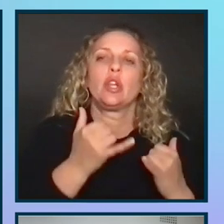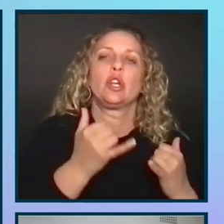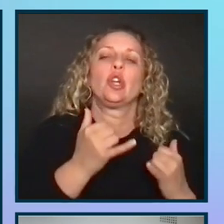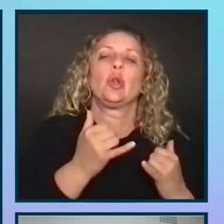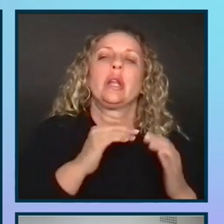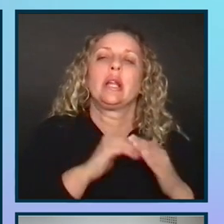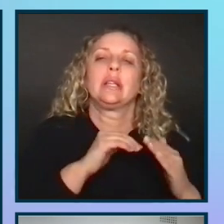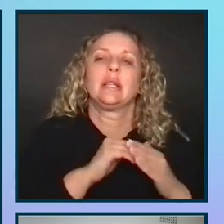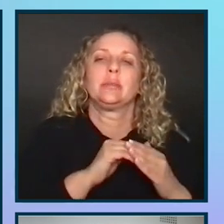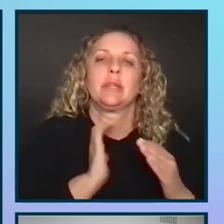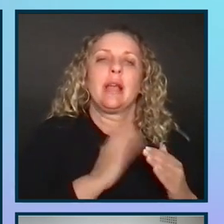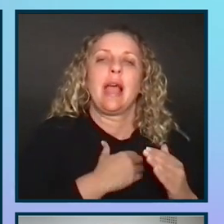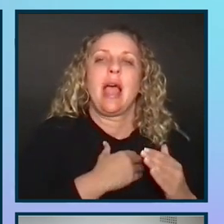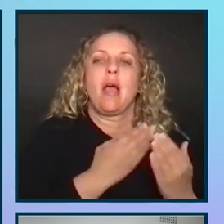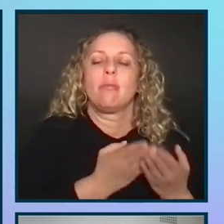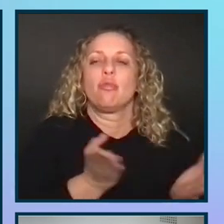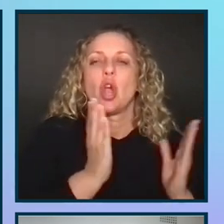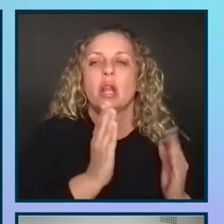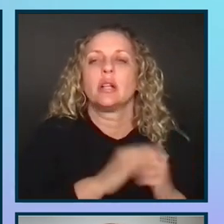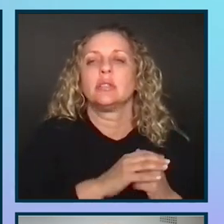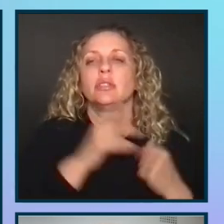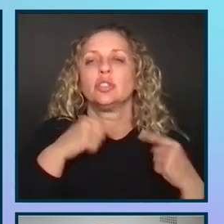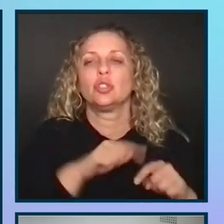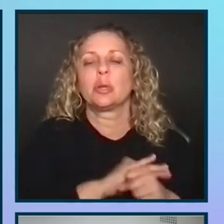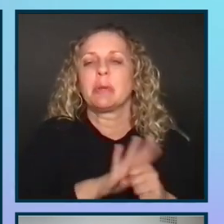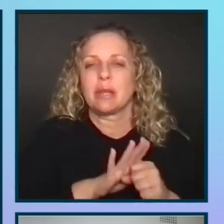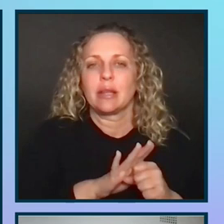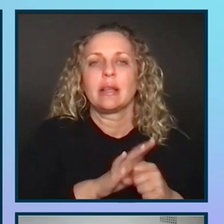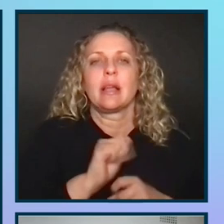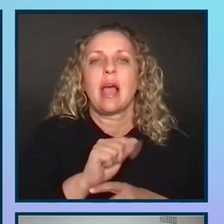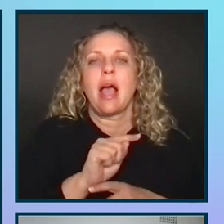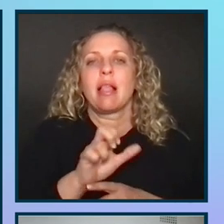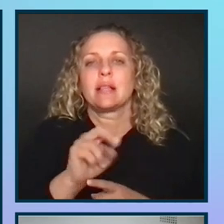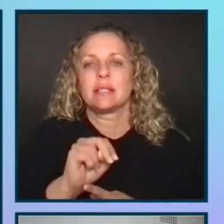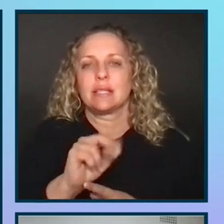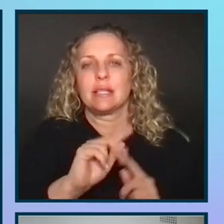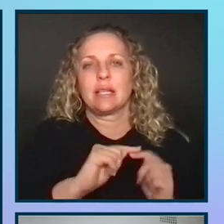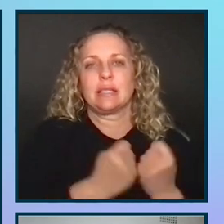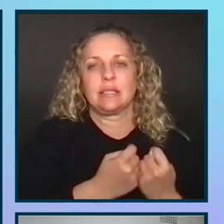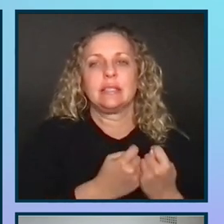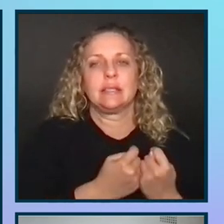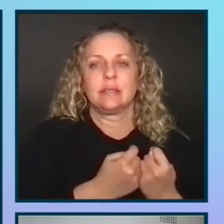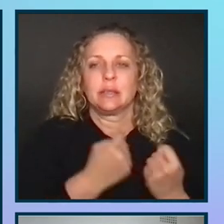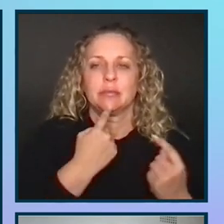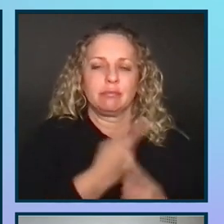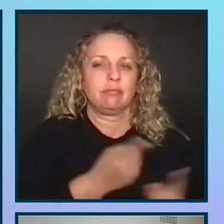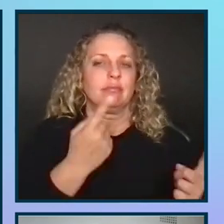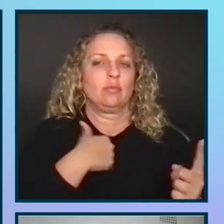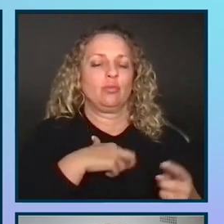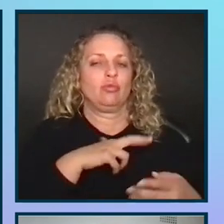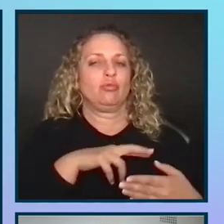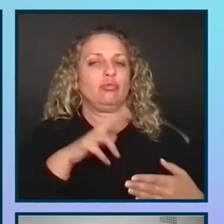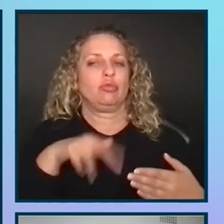on our core products. During the pandemic, Atlassian announced Team Anywhere, and as a result we were working